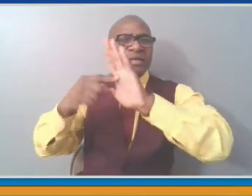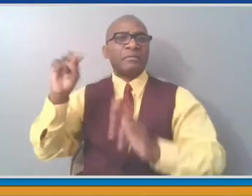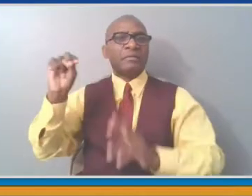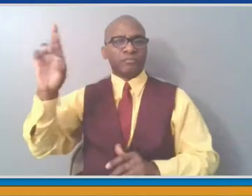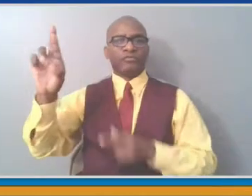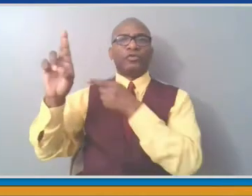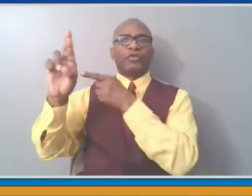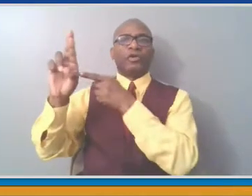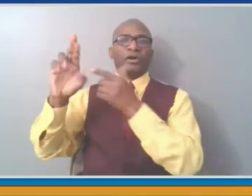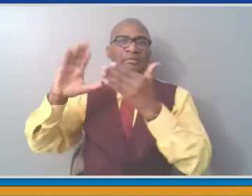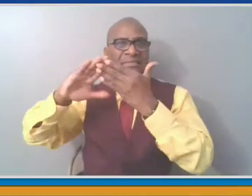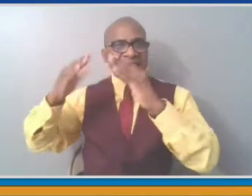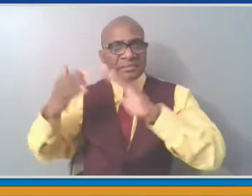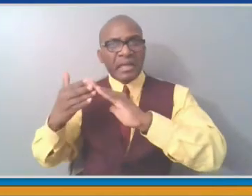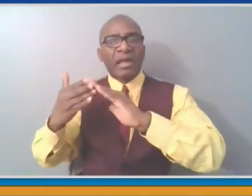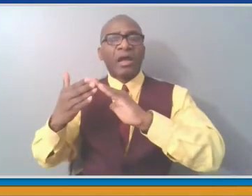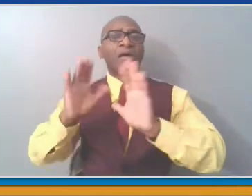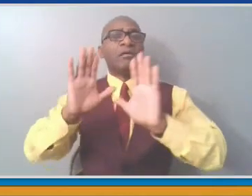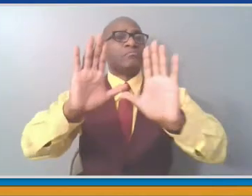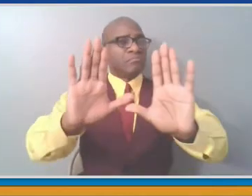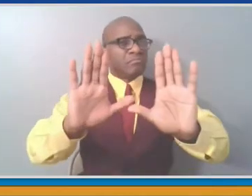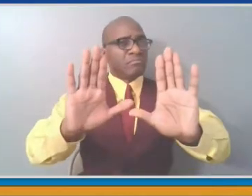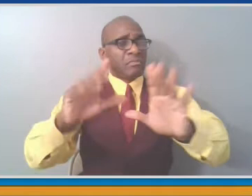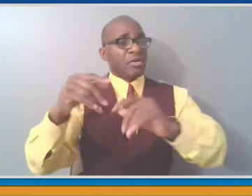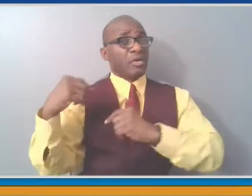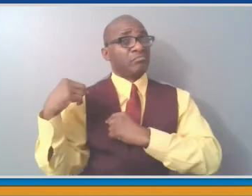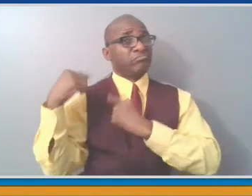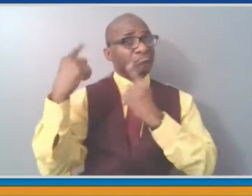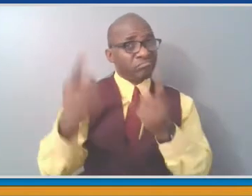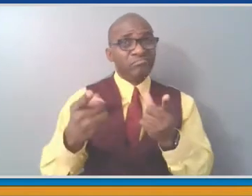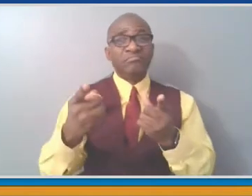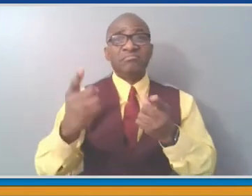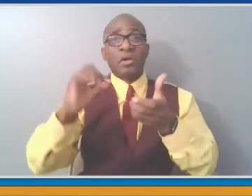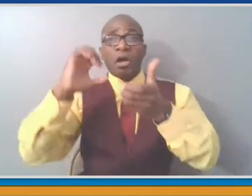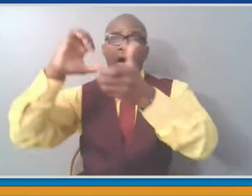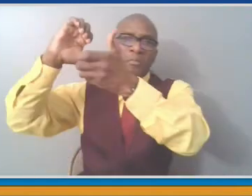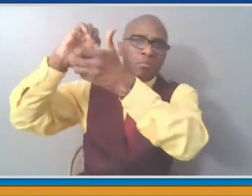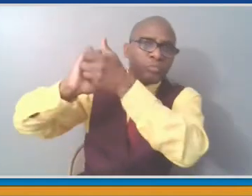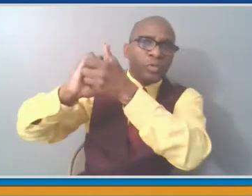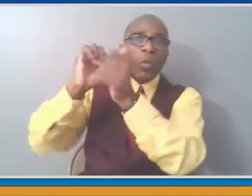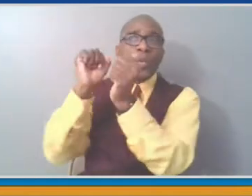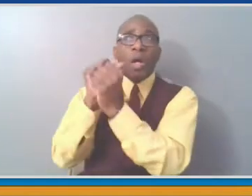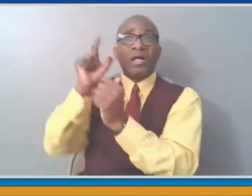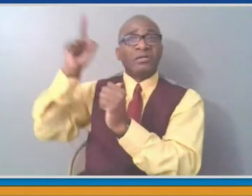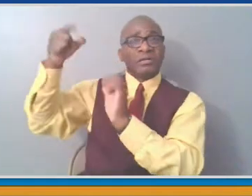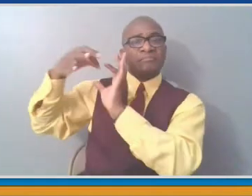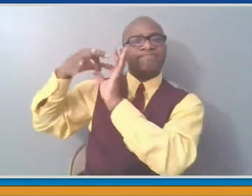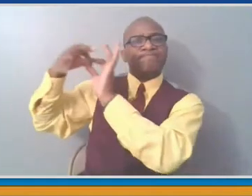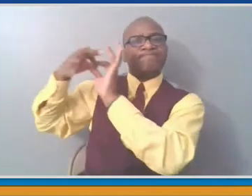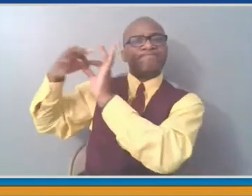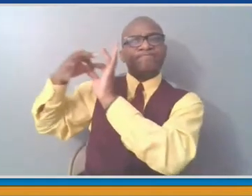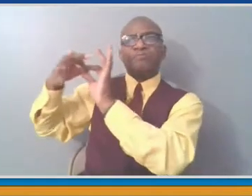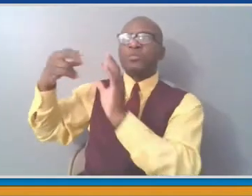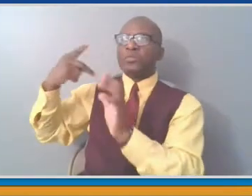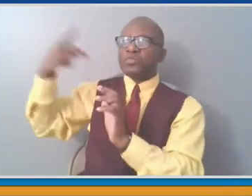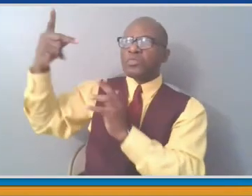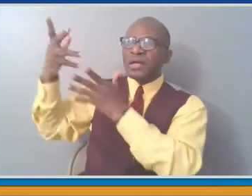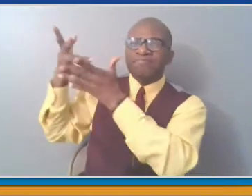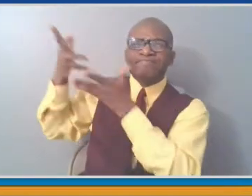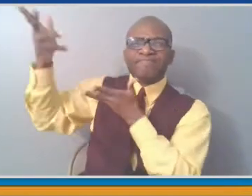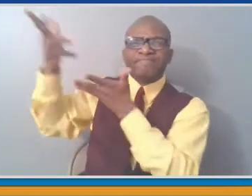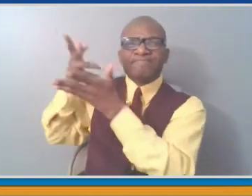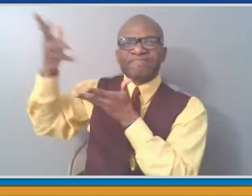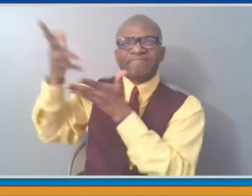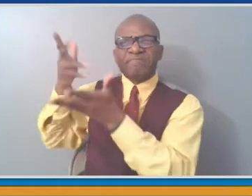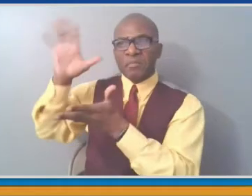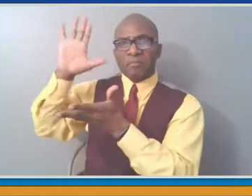encourage them to return Glen Island to county control for the recreational benefit that it represents.